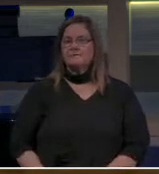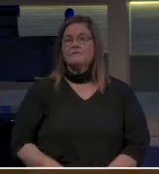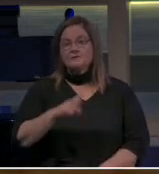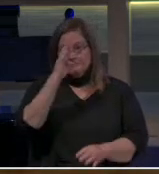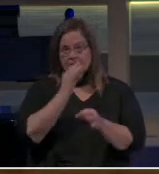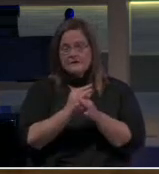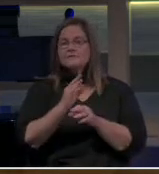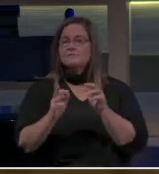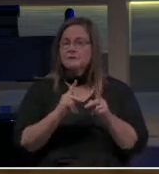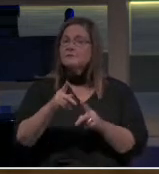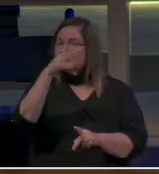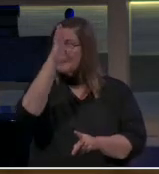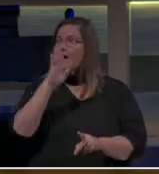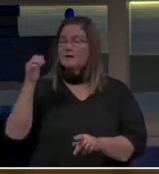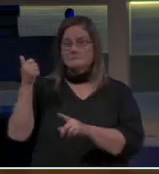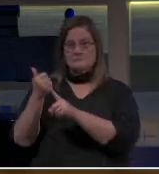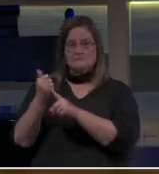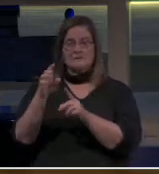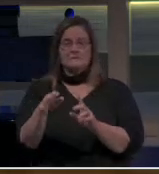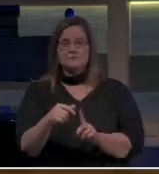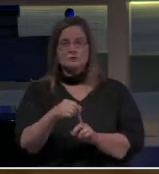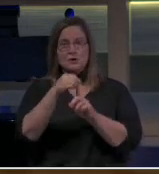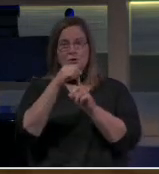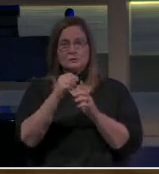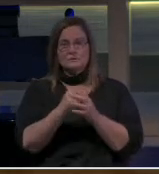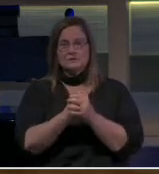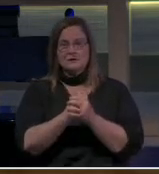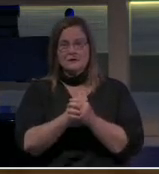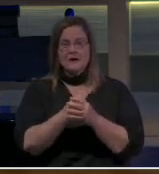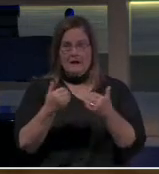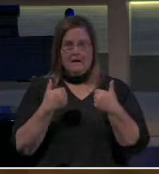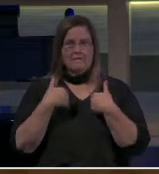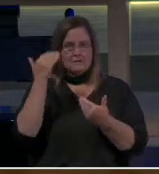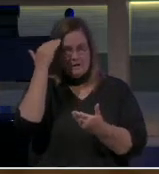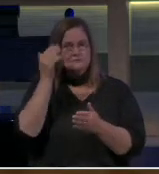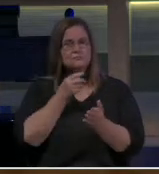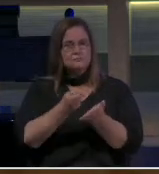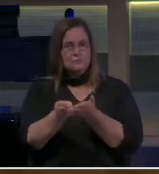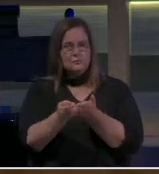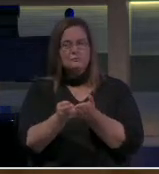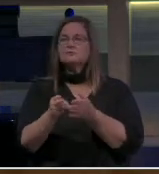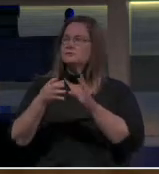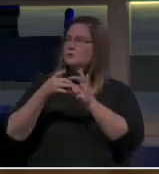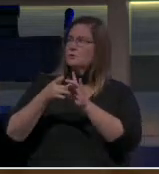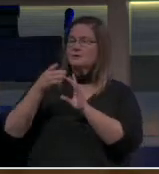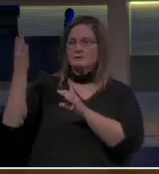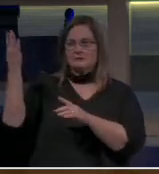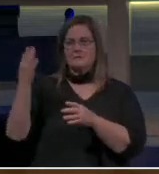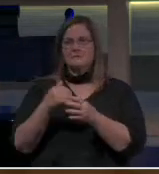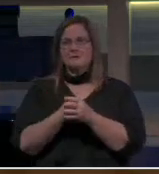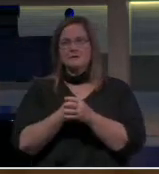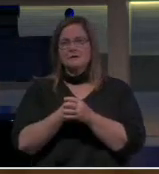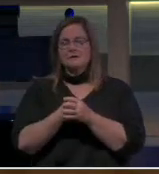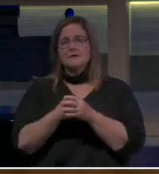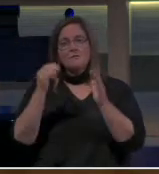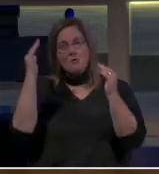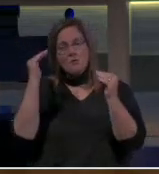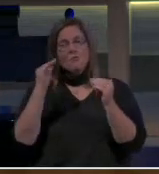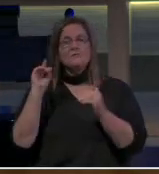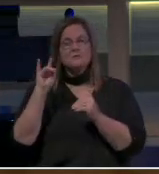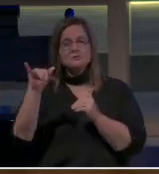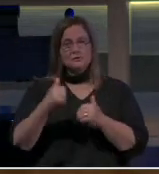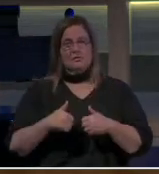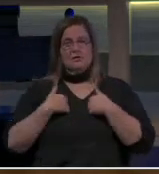those chosen of God and the knowledge of the truth which is according to godliness in the hope of eternal